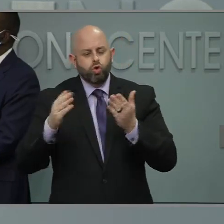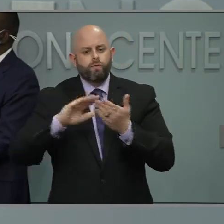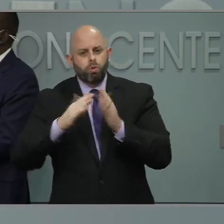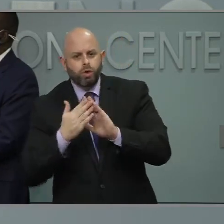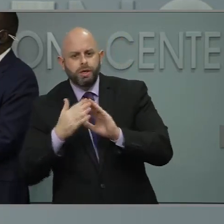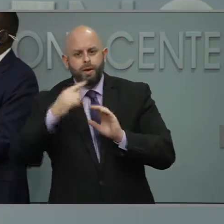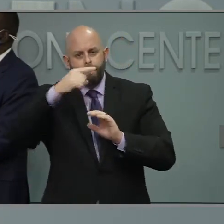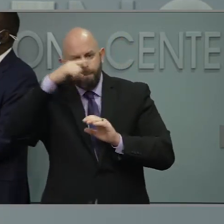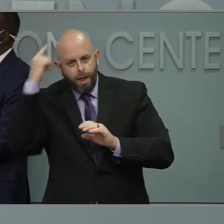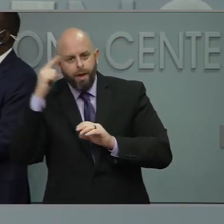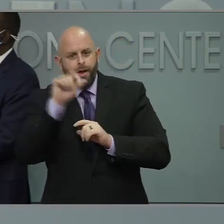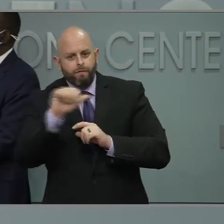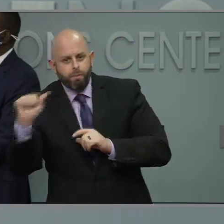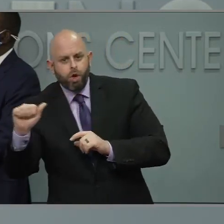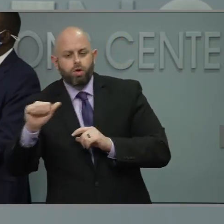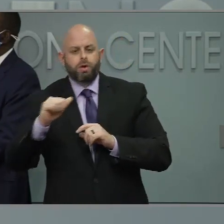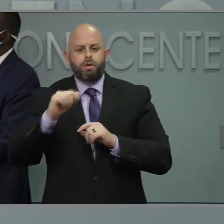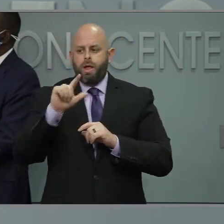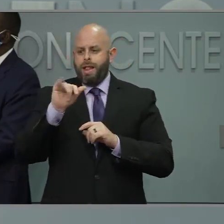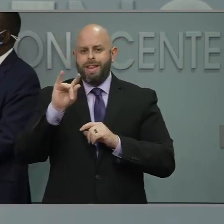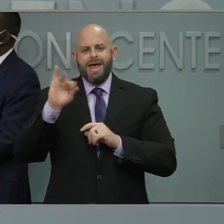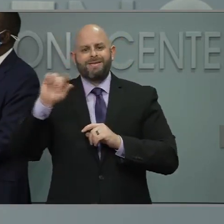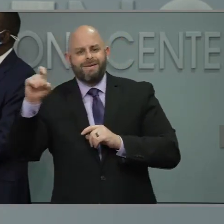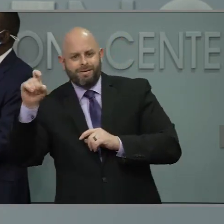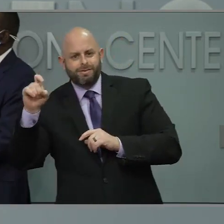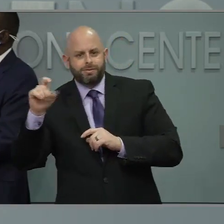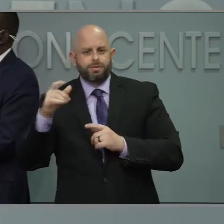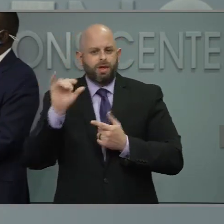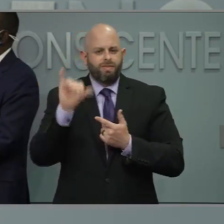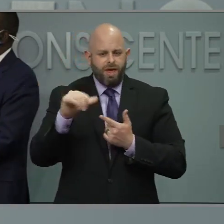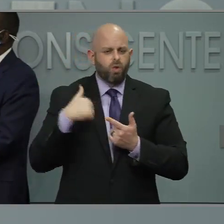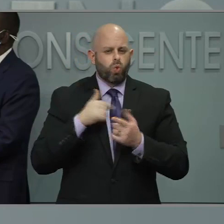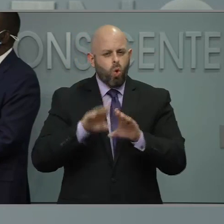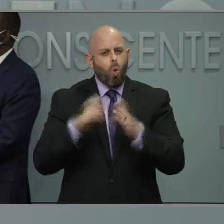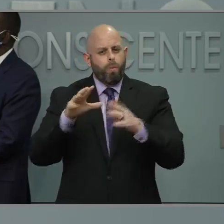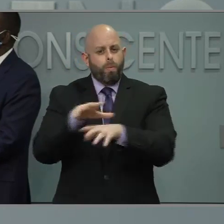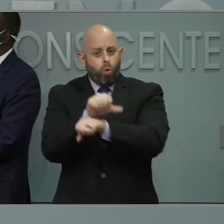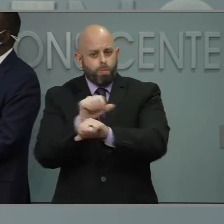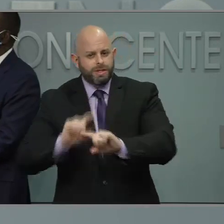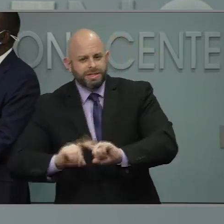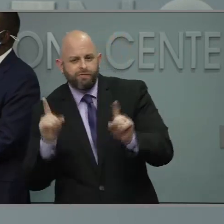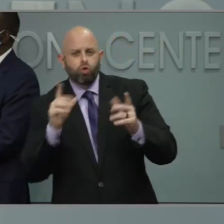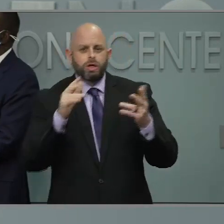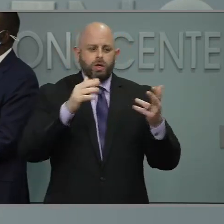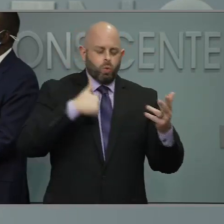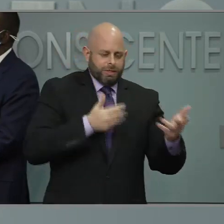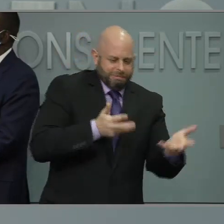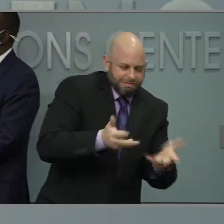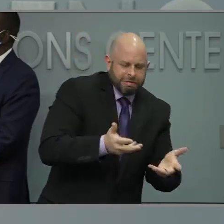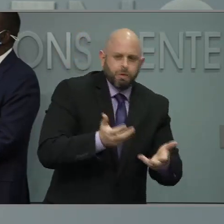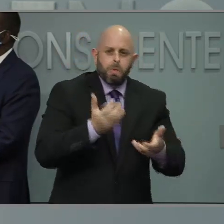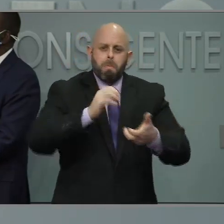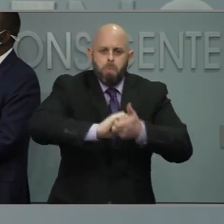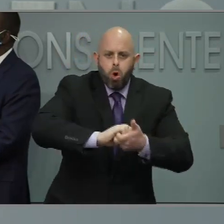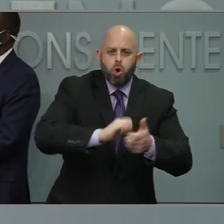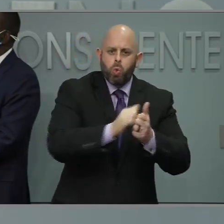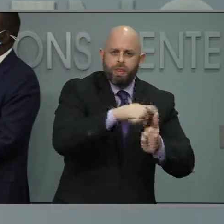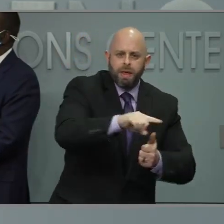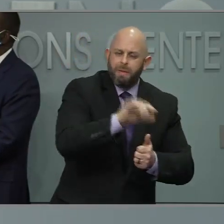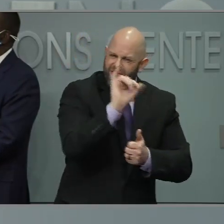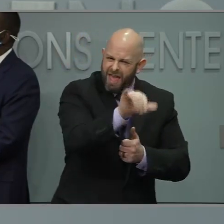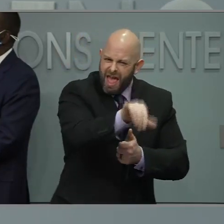where we partner differently, where we open appointments differently. I think those are the ways in which we can both market and